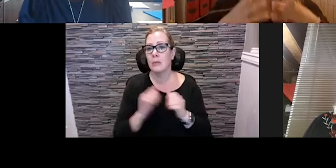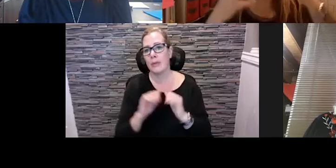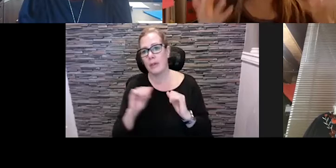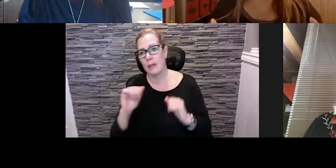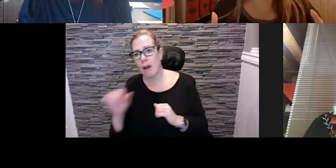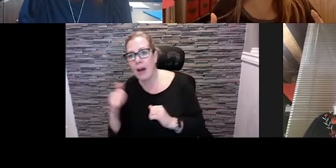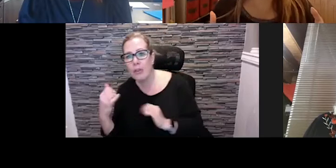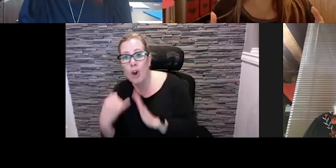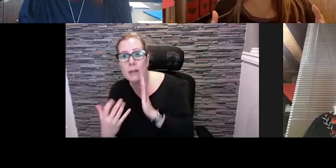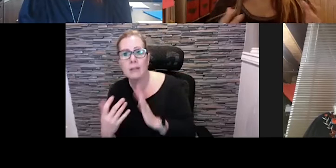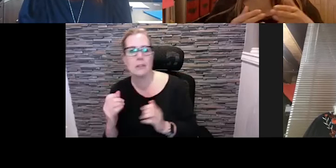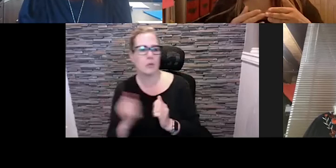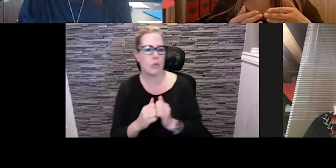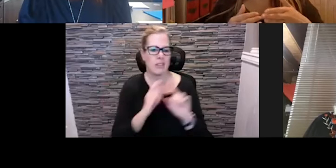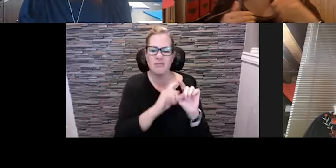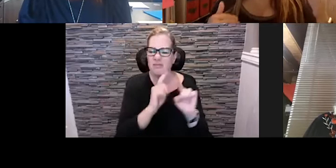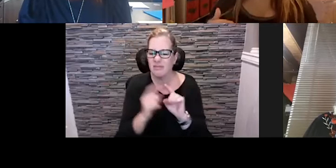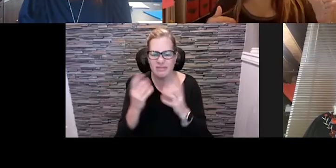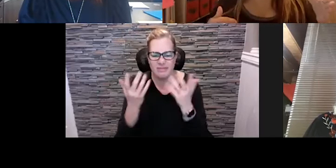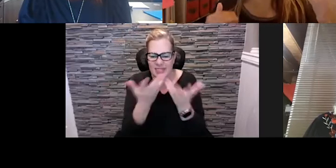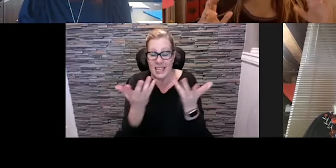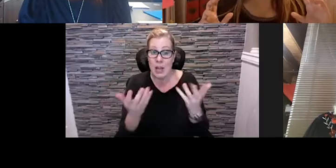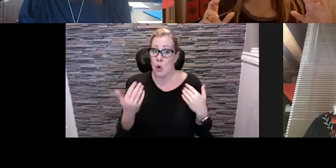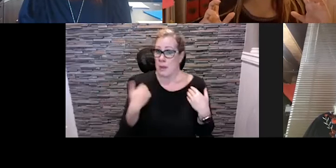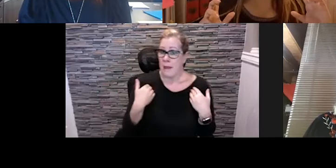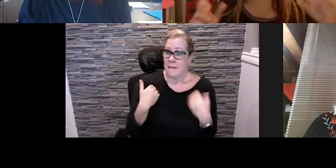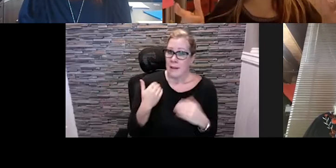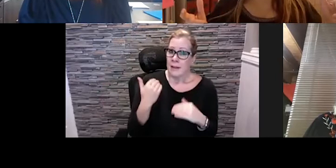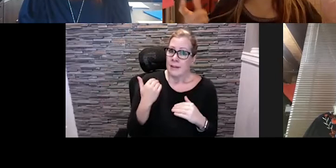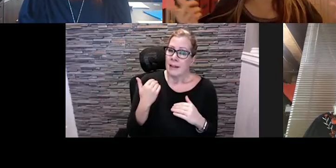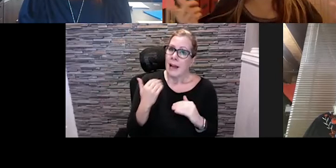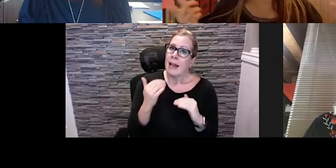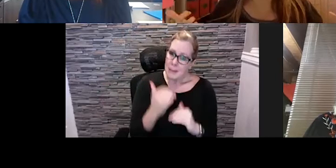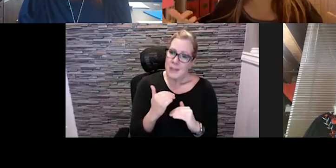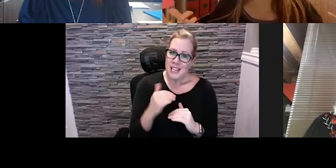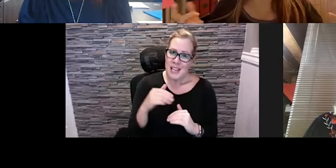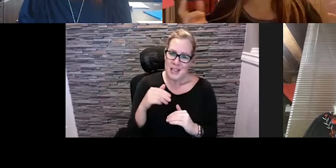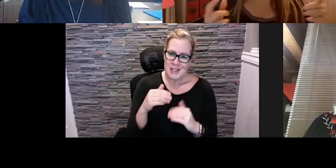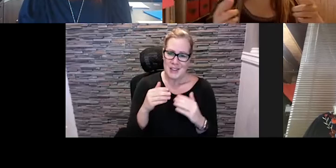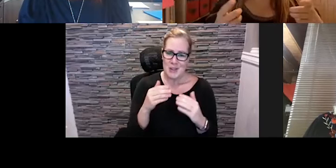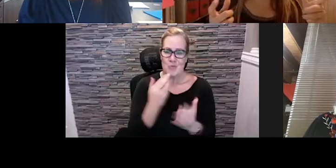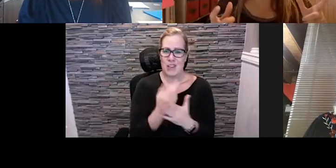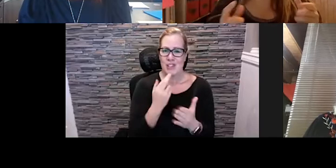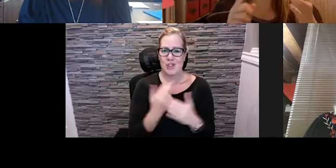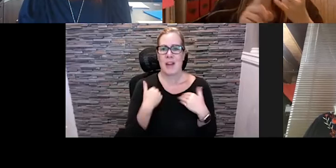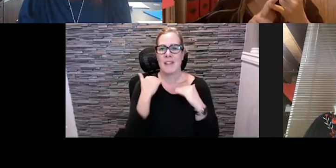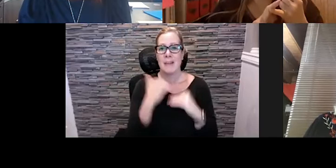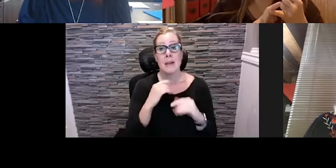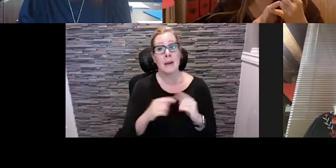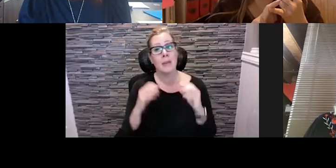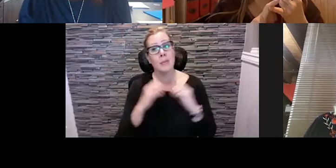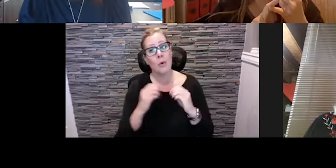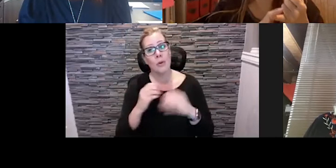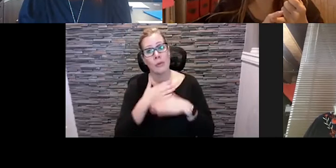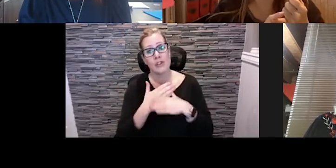we also have a limited pool of resources. So the more we can share